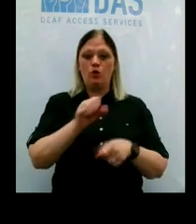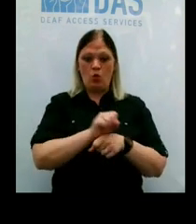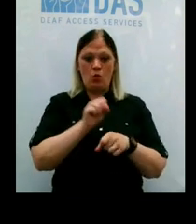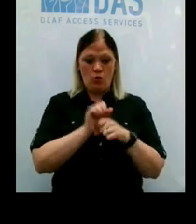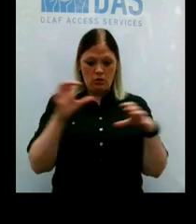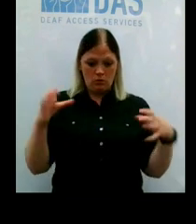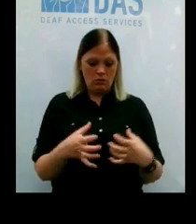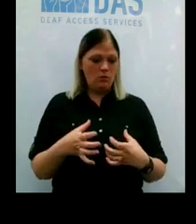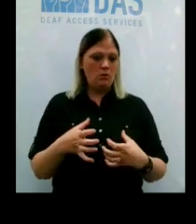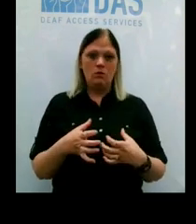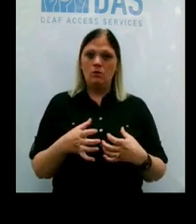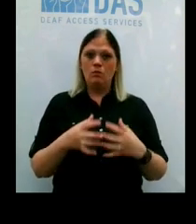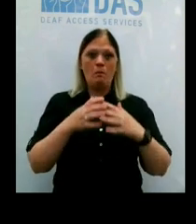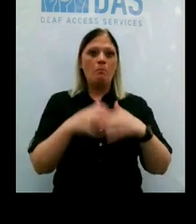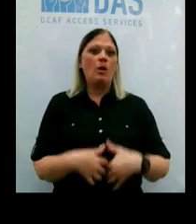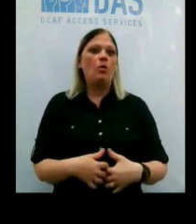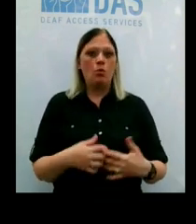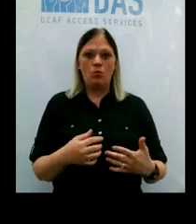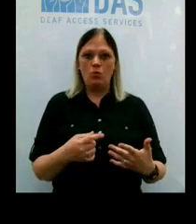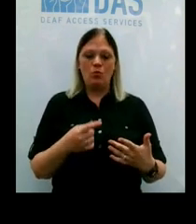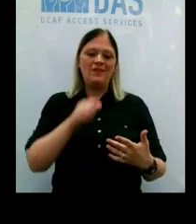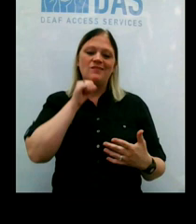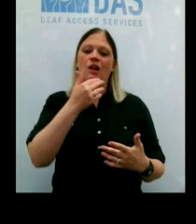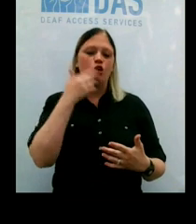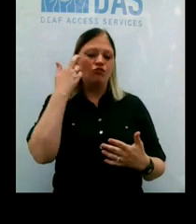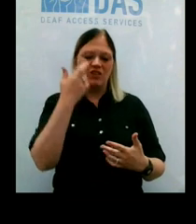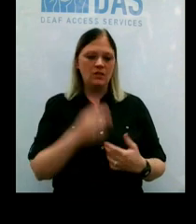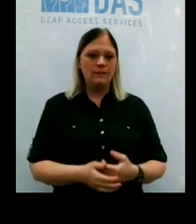for really, you know, not a good reason.